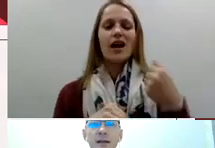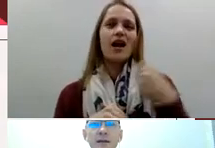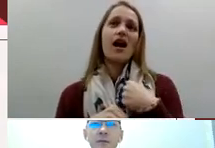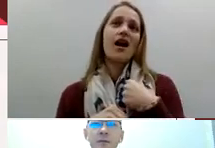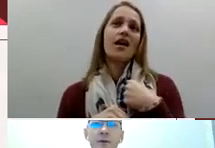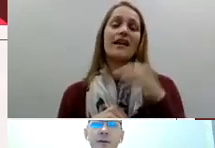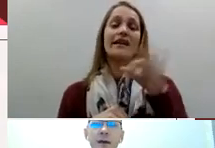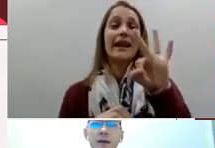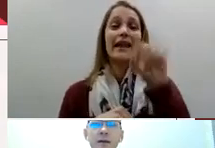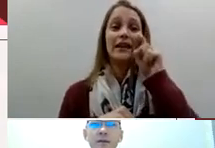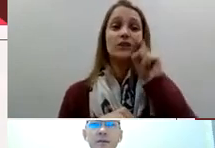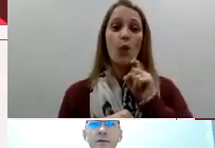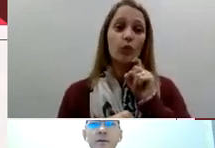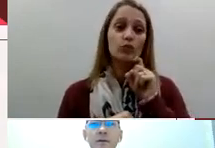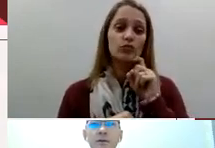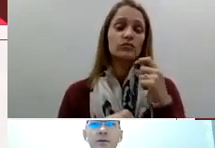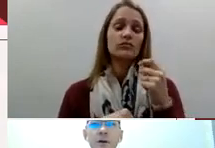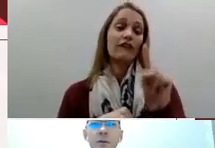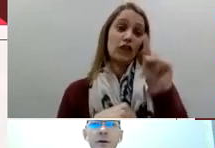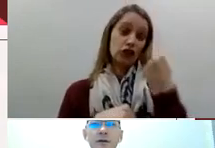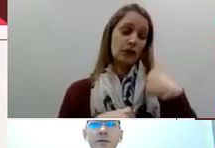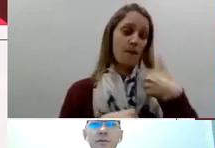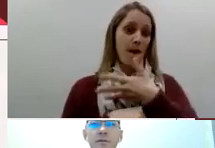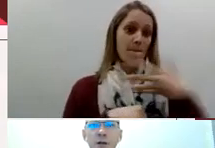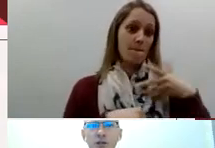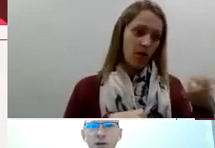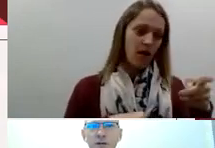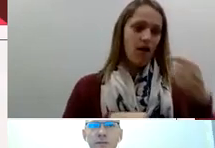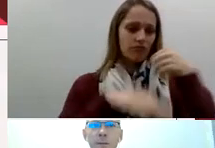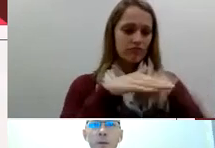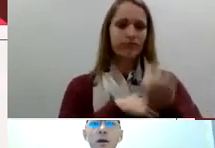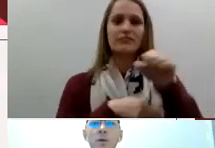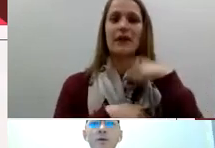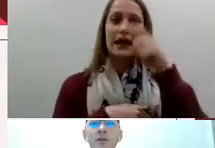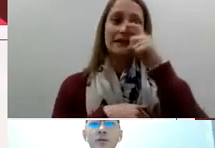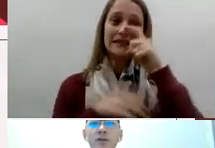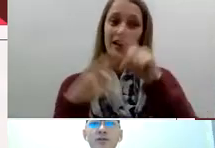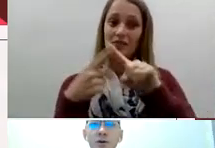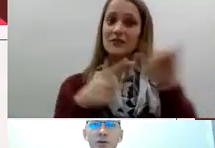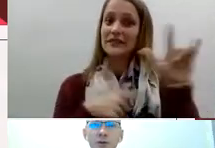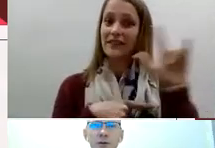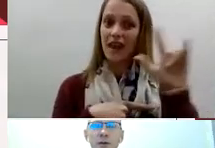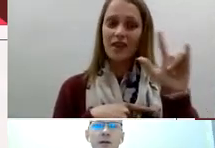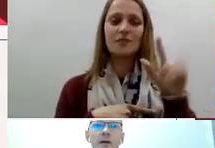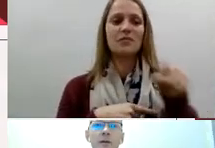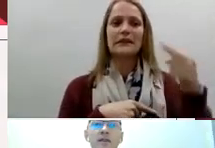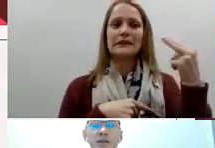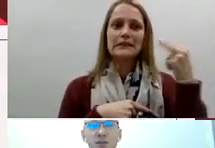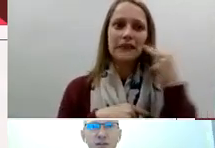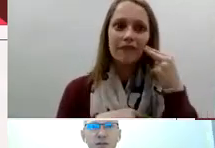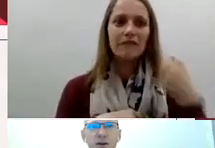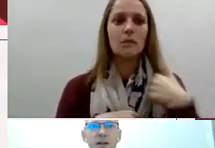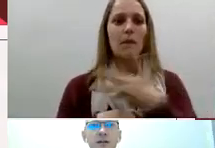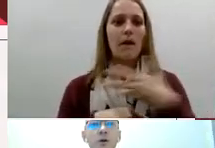deaf people and feel very strong about the culture when I was three years old my